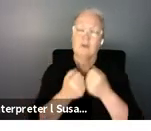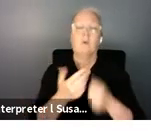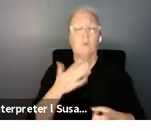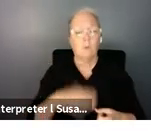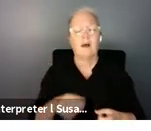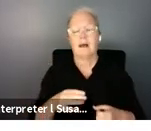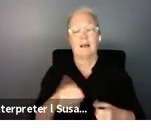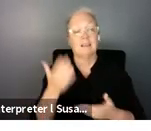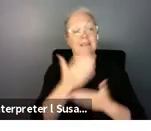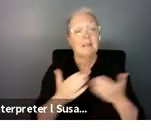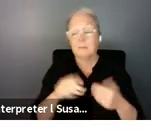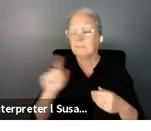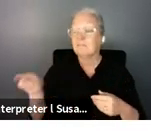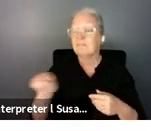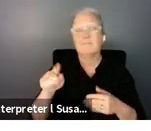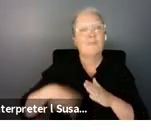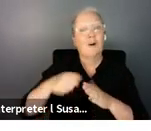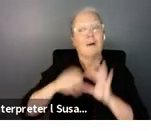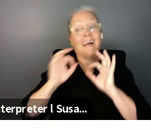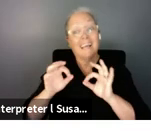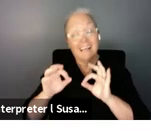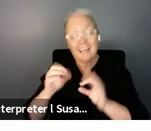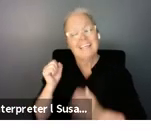these great initiatives thank you